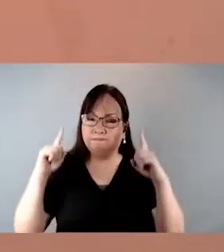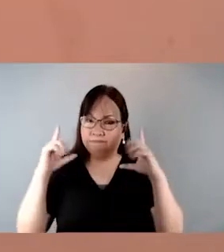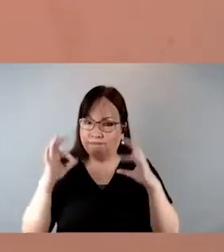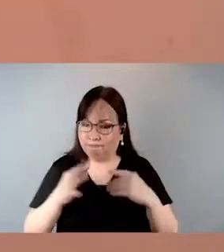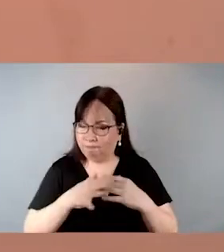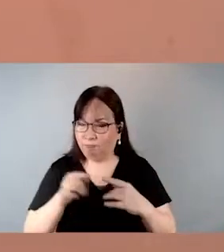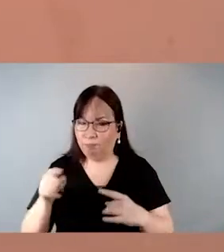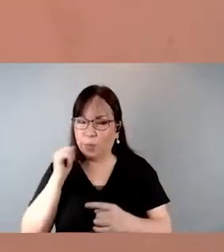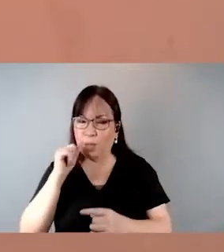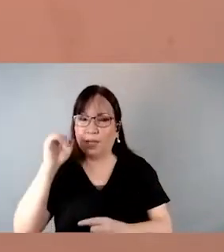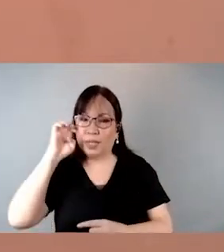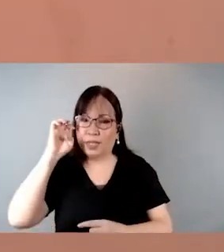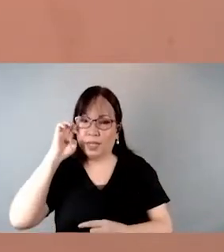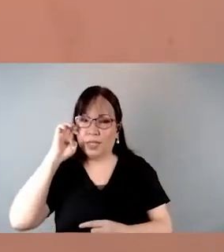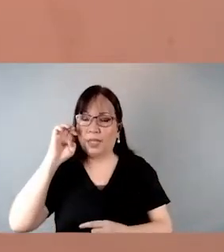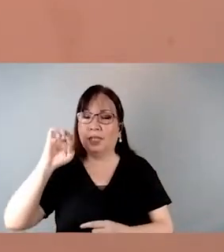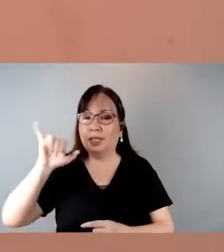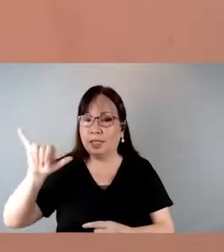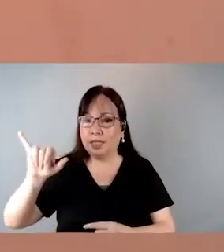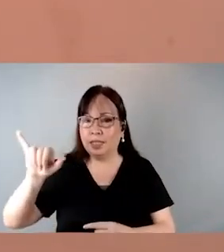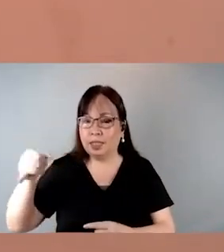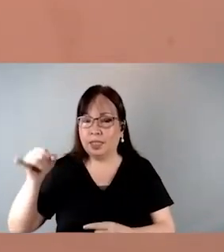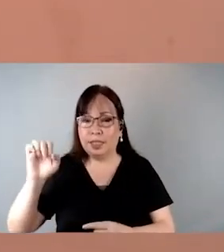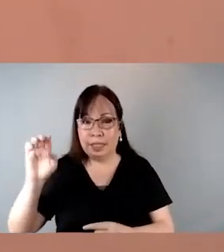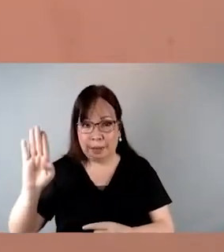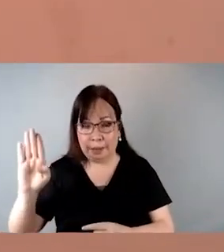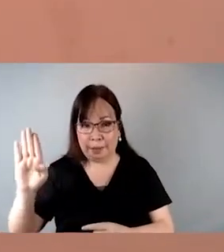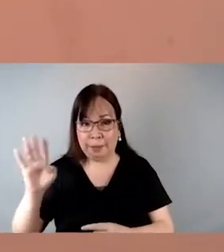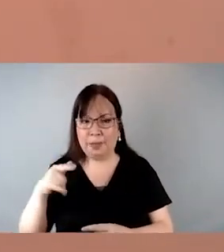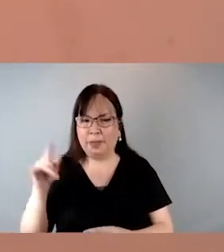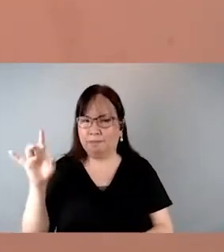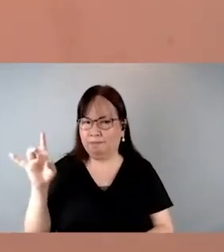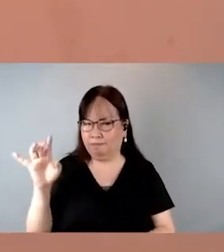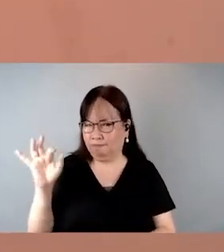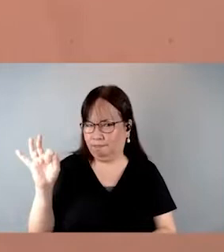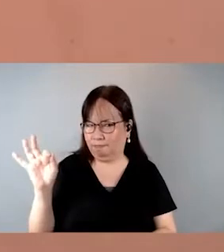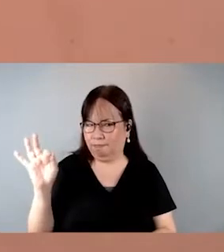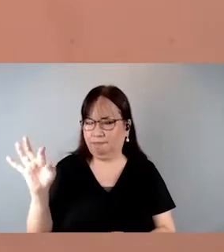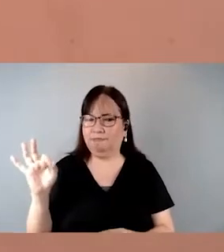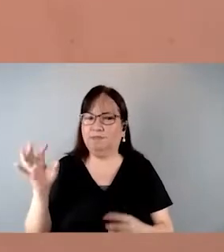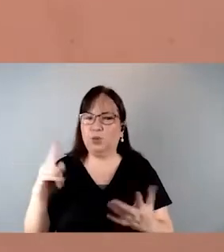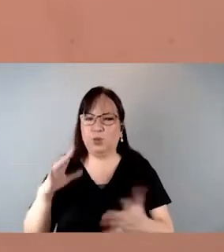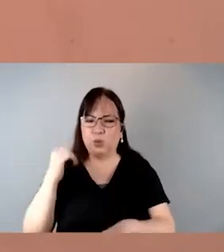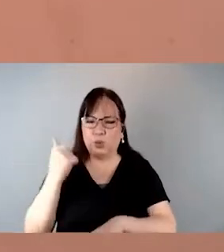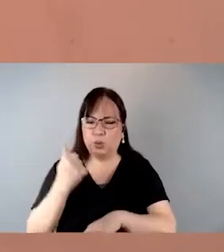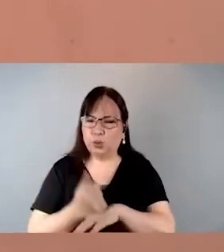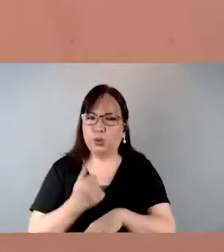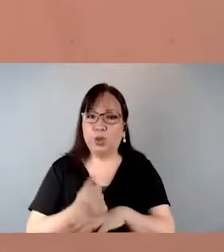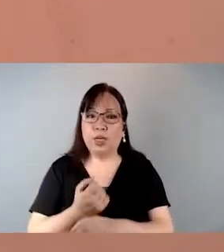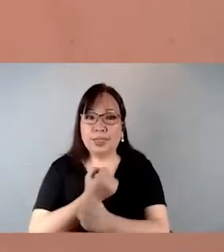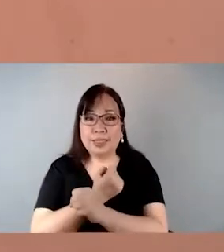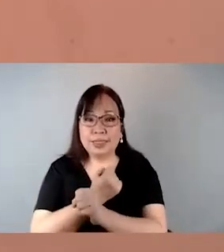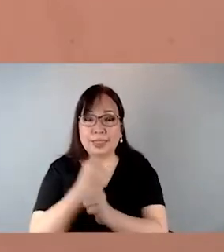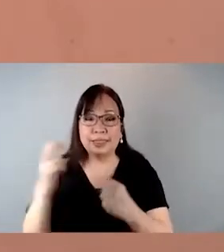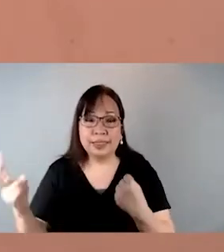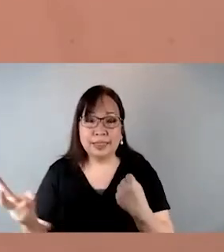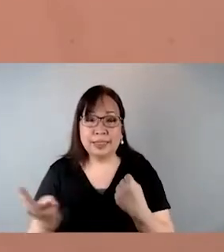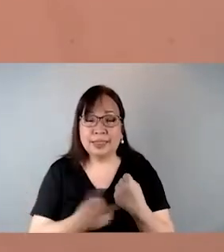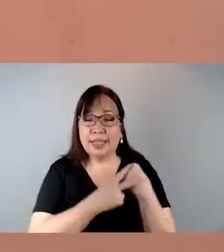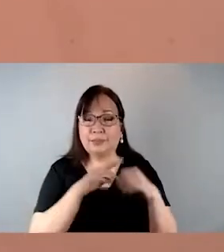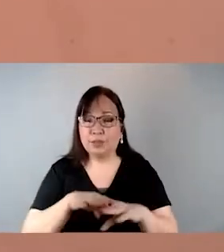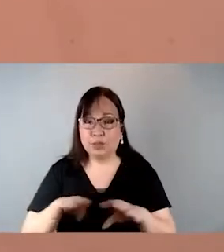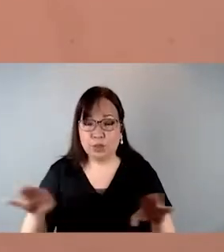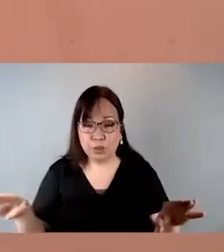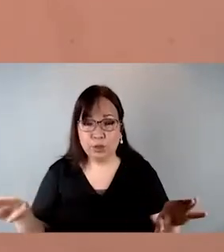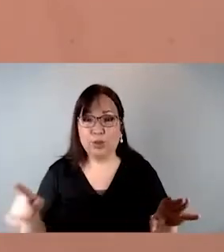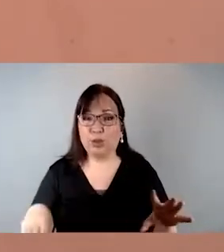Englantine Yebb in May 1919 to establish Save the Children Foundation in Great Britain for the purpose